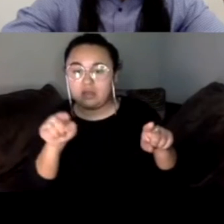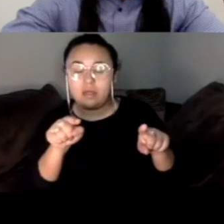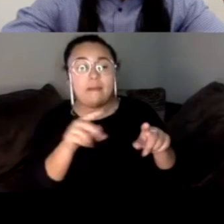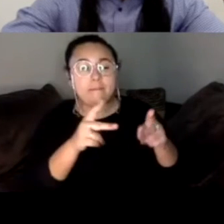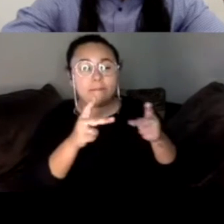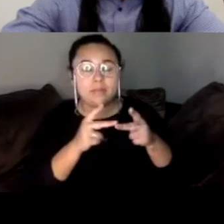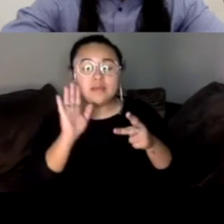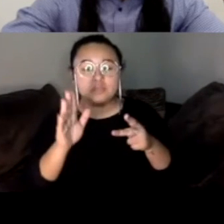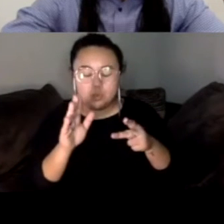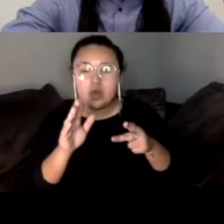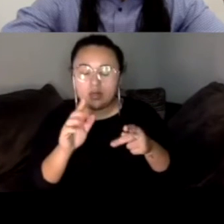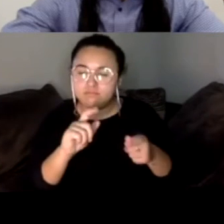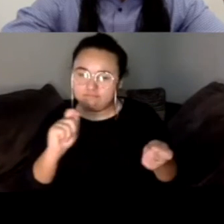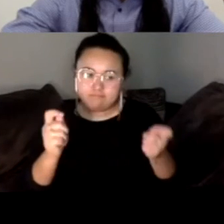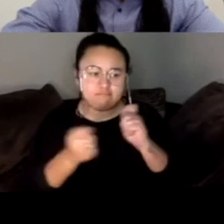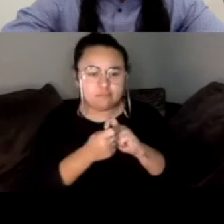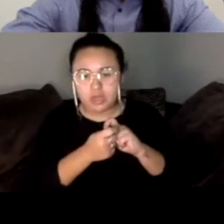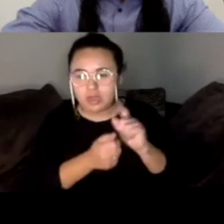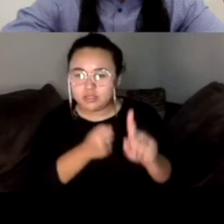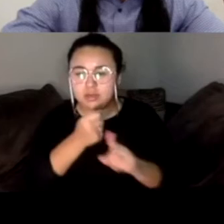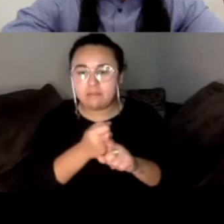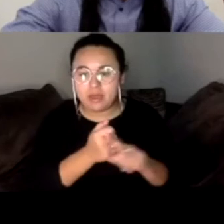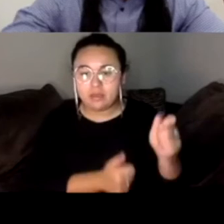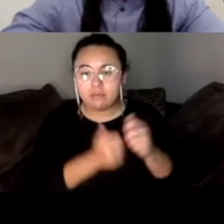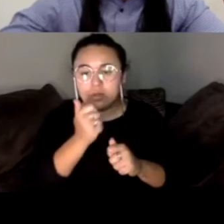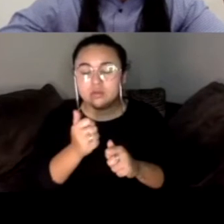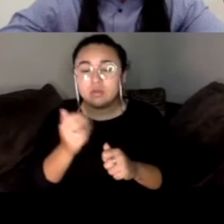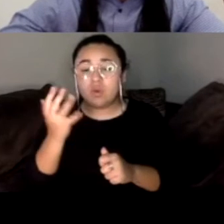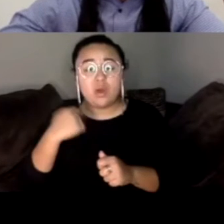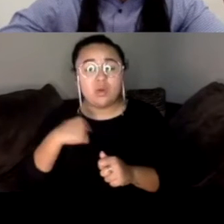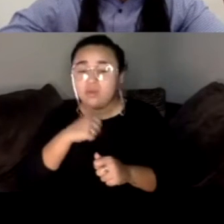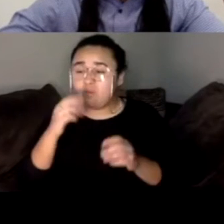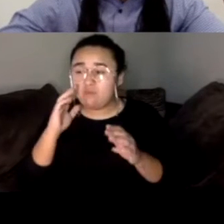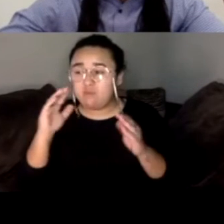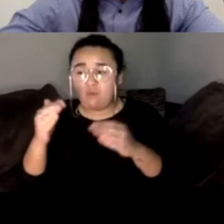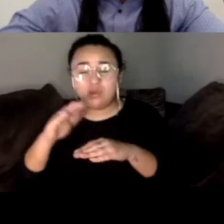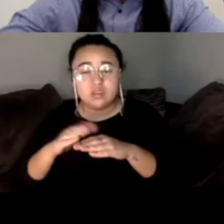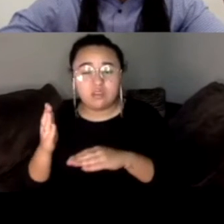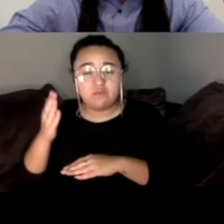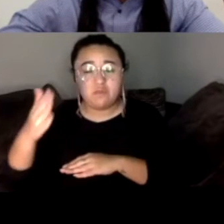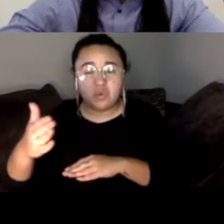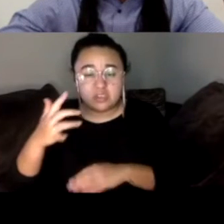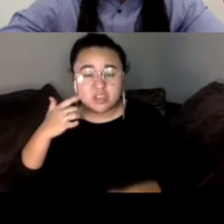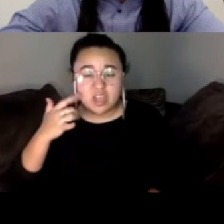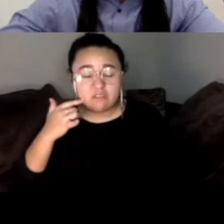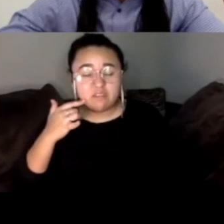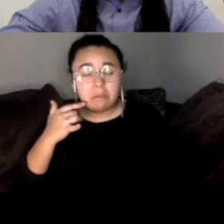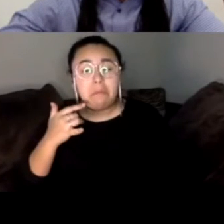of the matter is, if we don't focus on the future of California, uh, both regionally and, um,